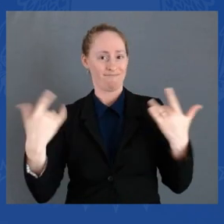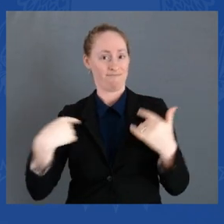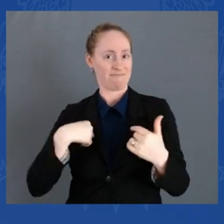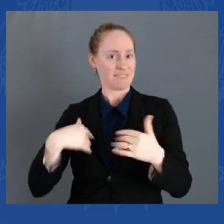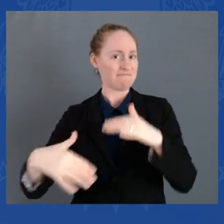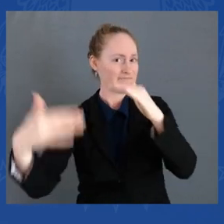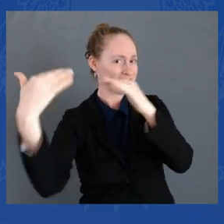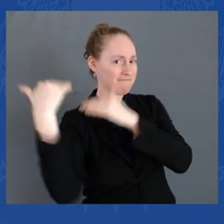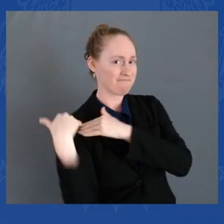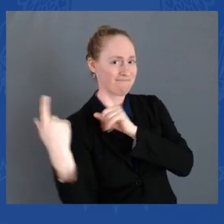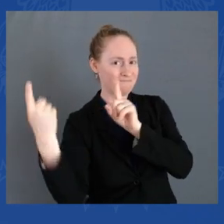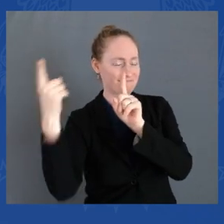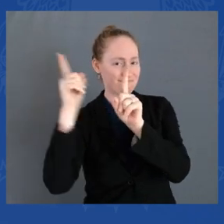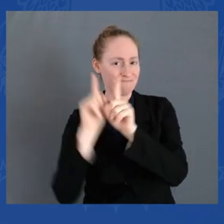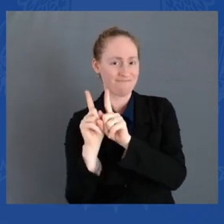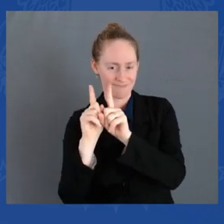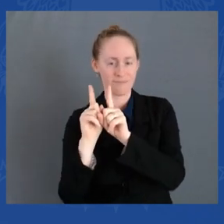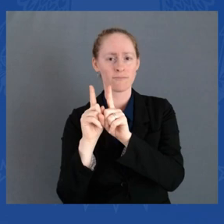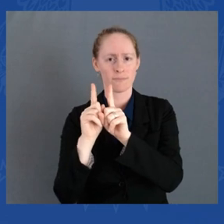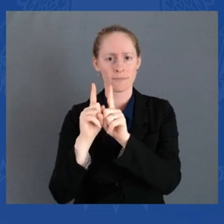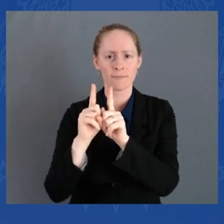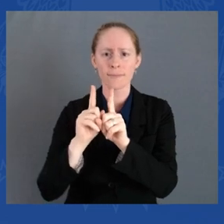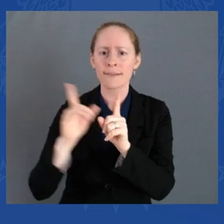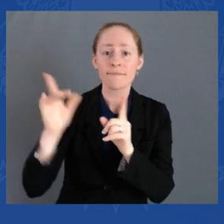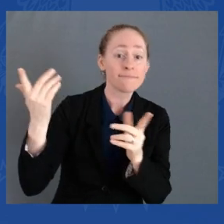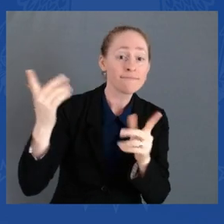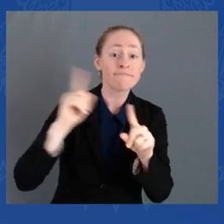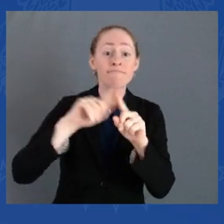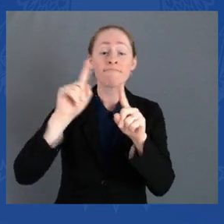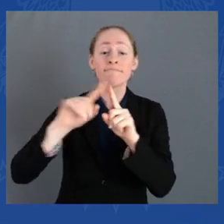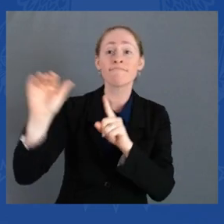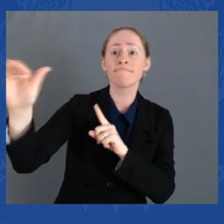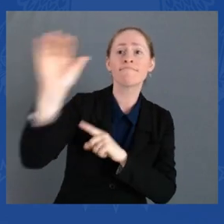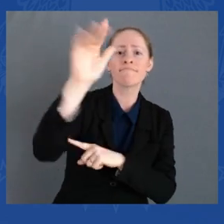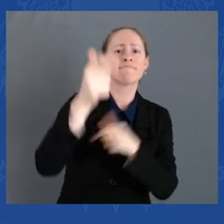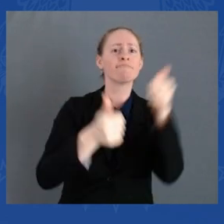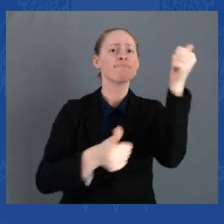to advance equity, justice, and opportunity.